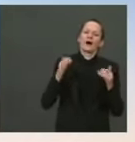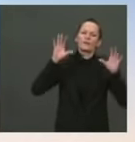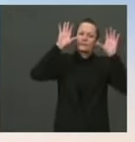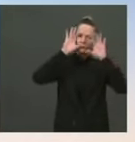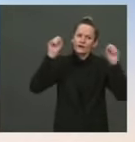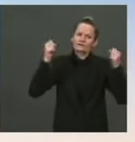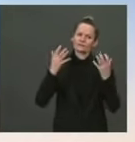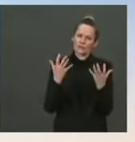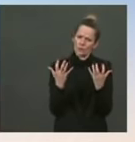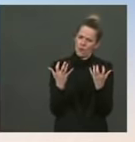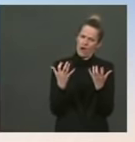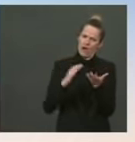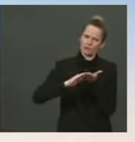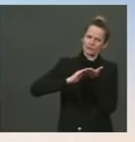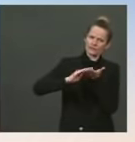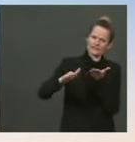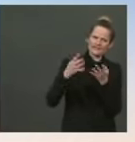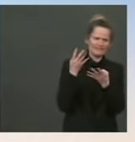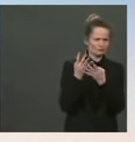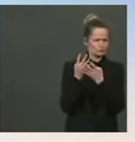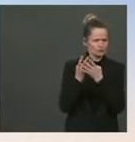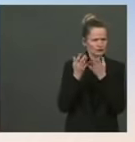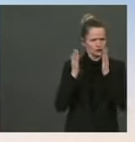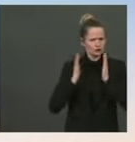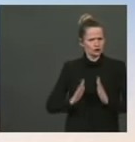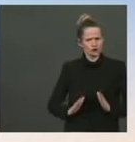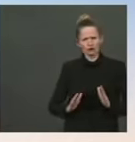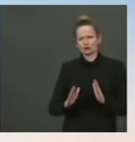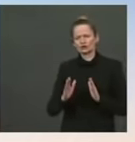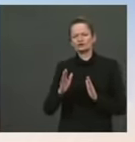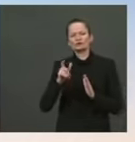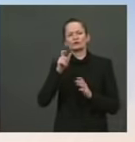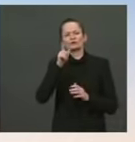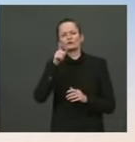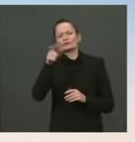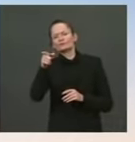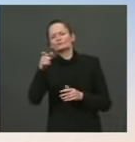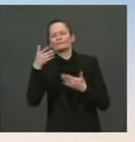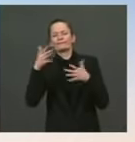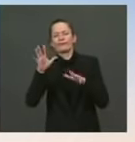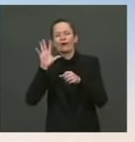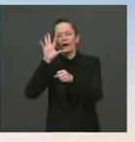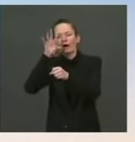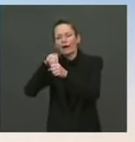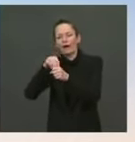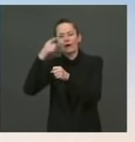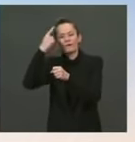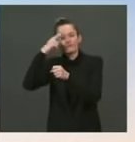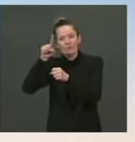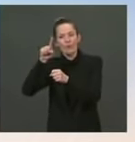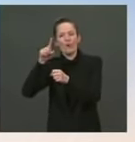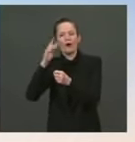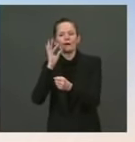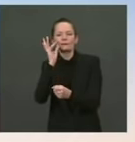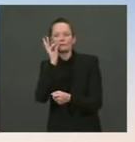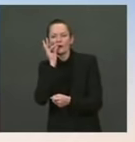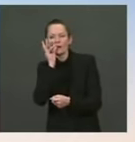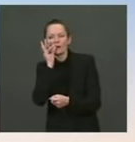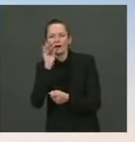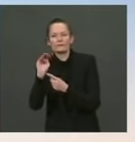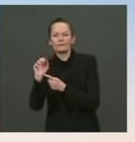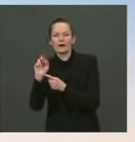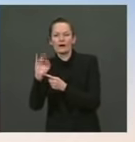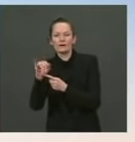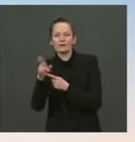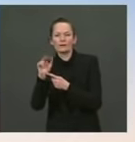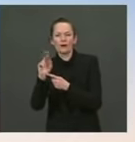enjoy visiting Michigan and visiting Congresswoman Tlaib's district. But let me be absolutely clear, the President does not support abolishing prisons.